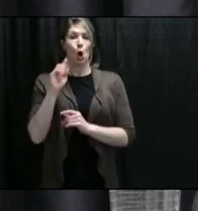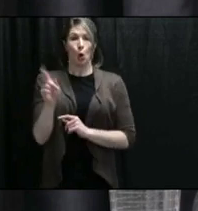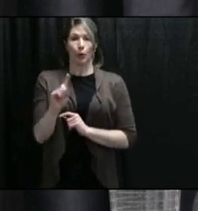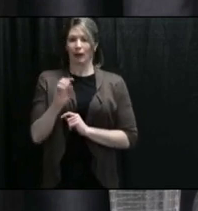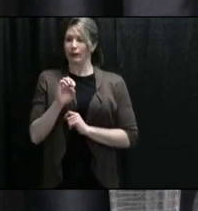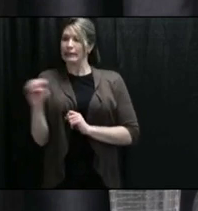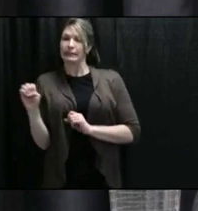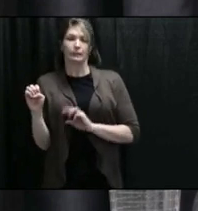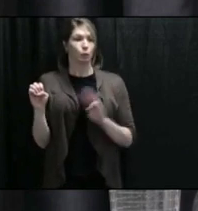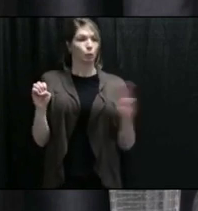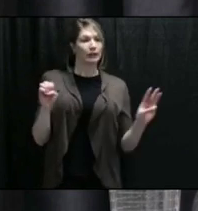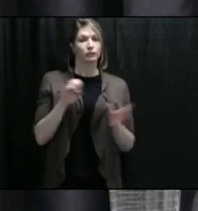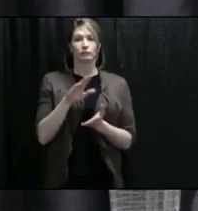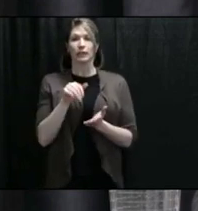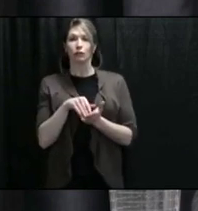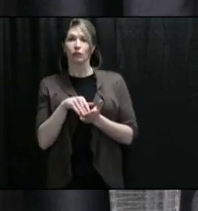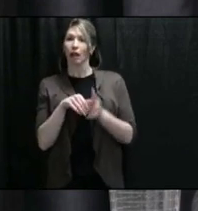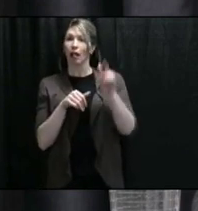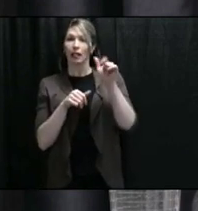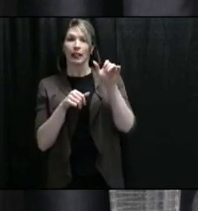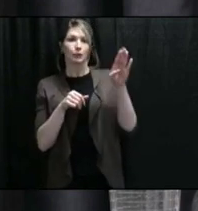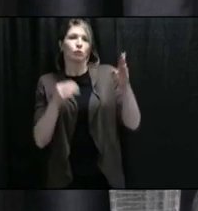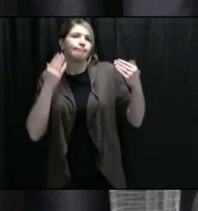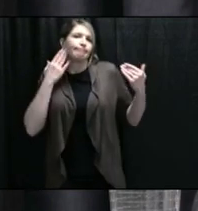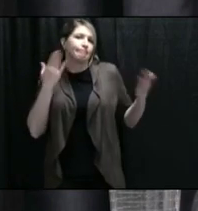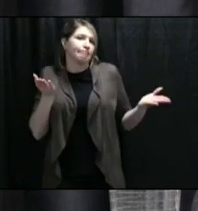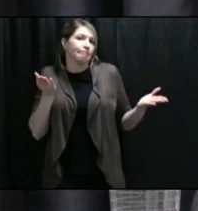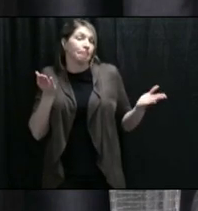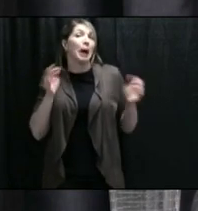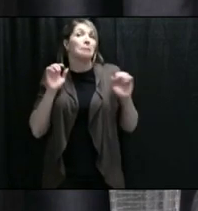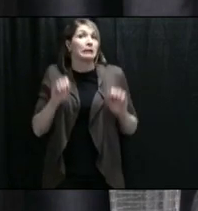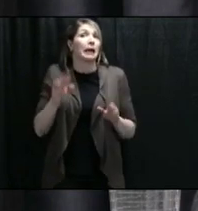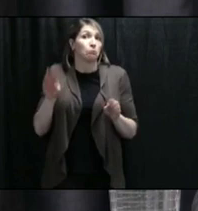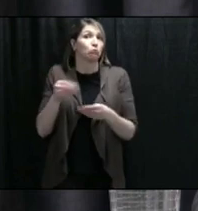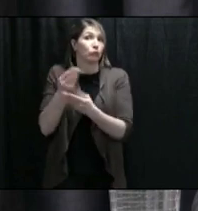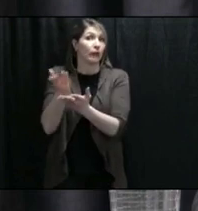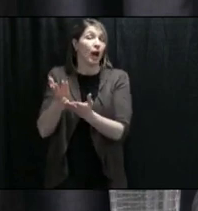the breakdown by region, but we could probably find that for you.